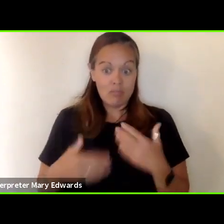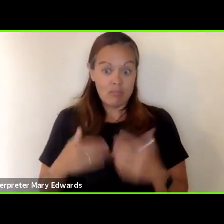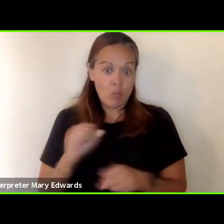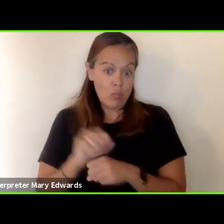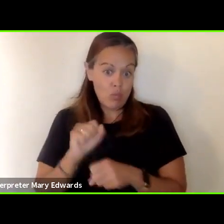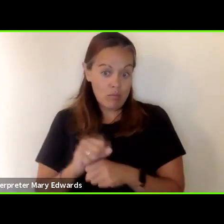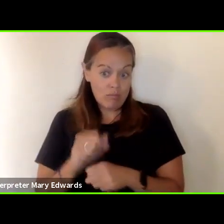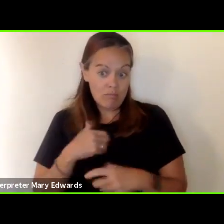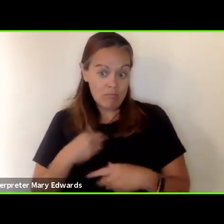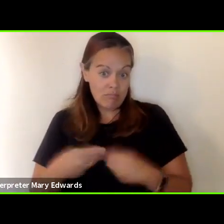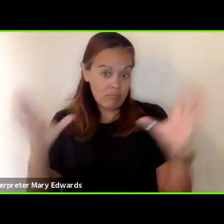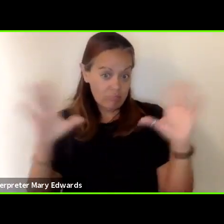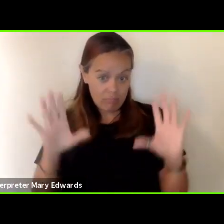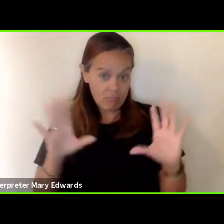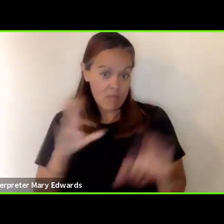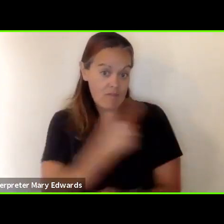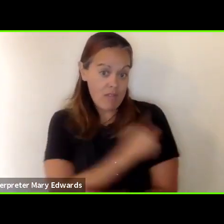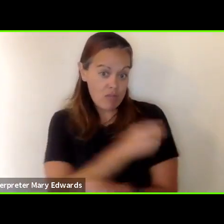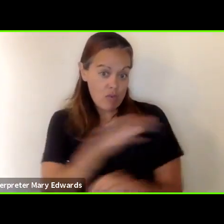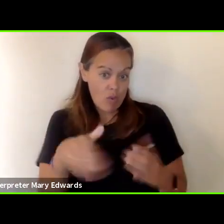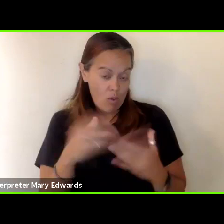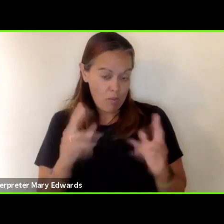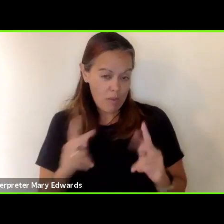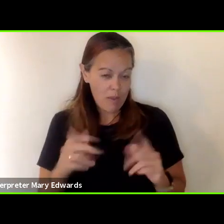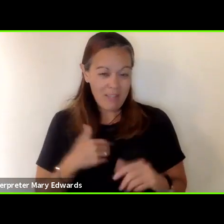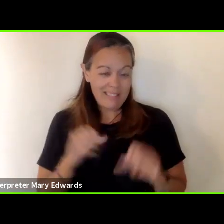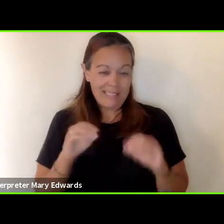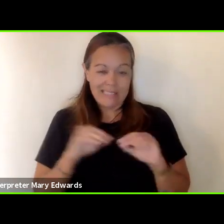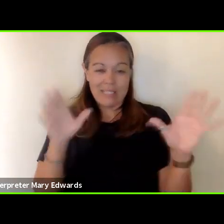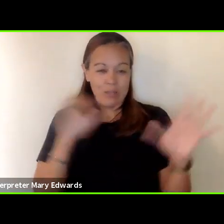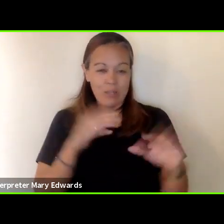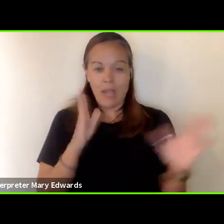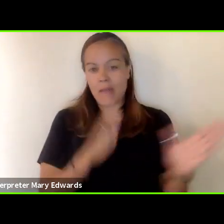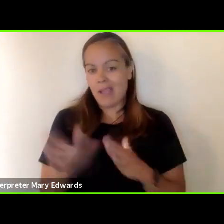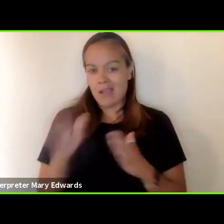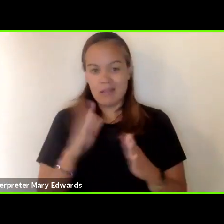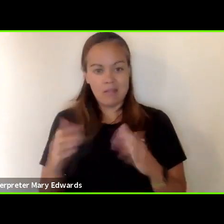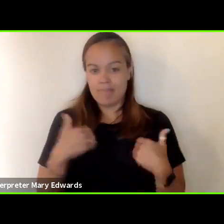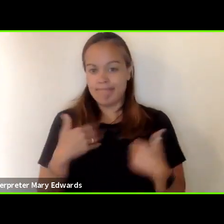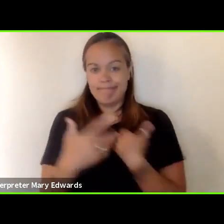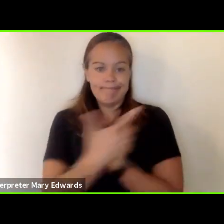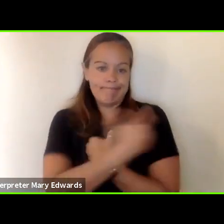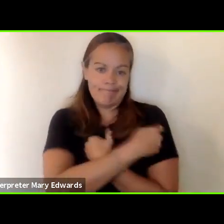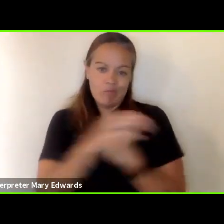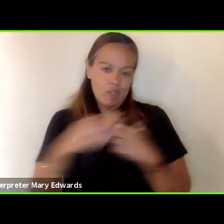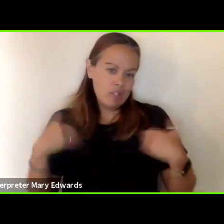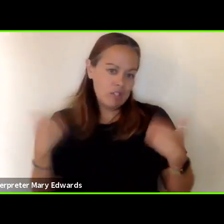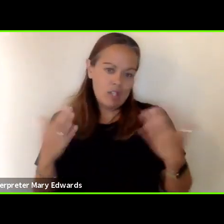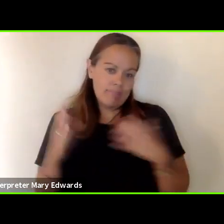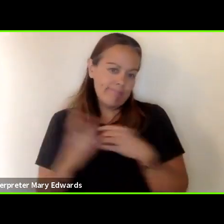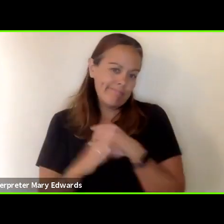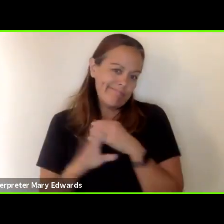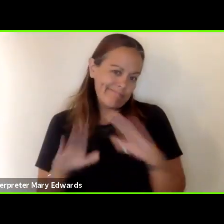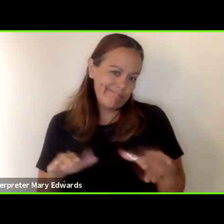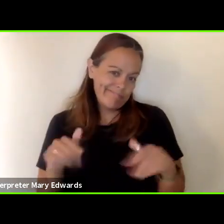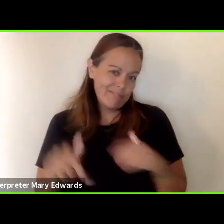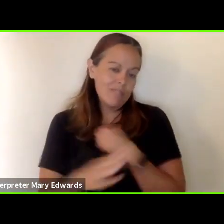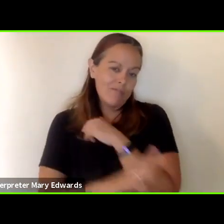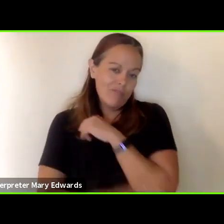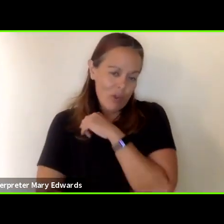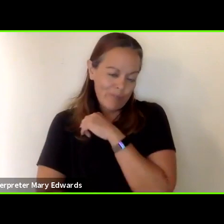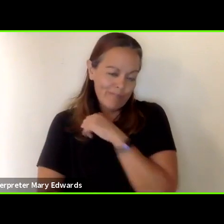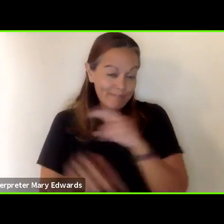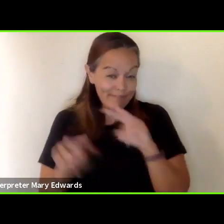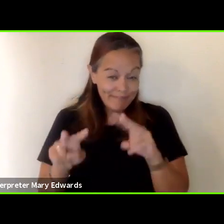all of our residents but it's clear that we cannot plan on having a vaccine available for young children this fall i look forward to